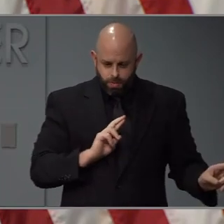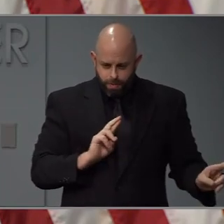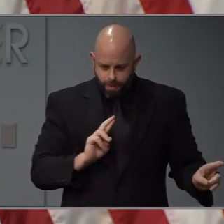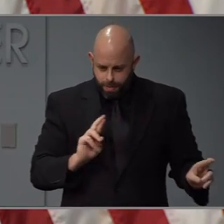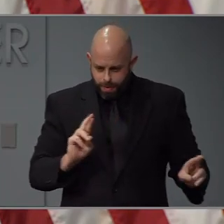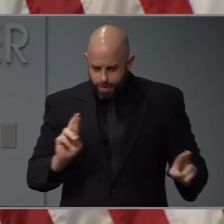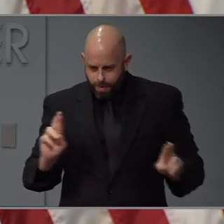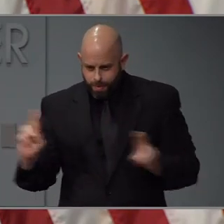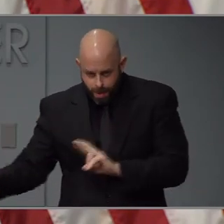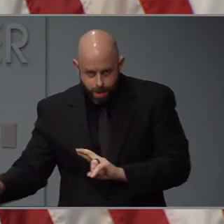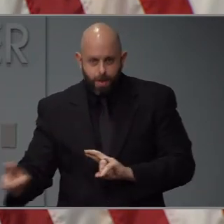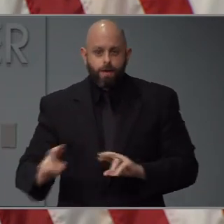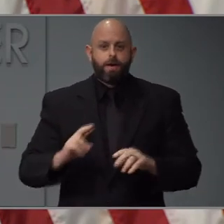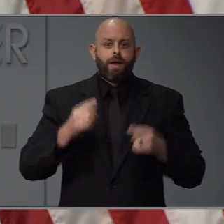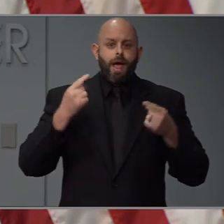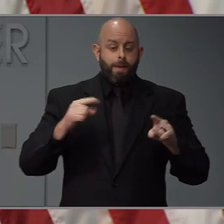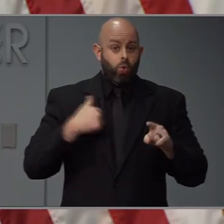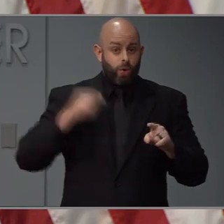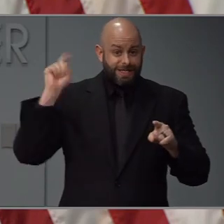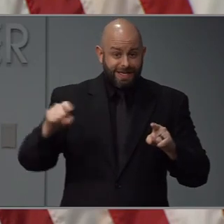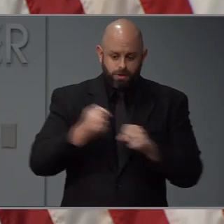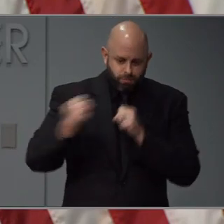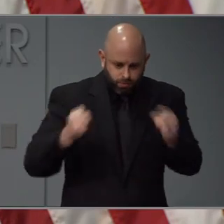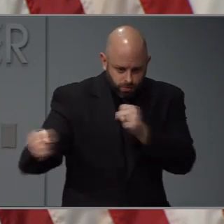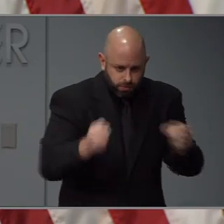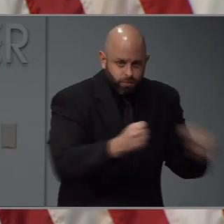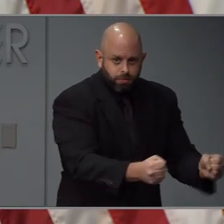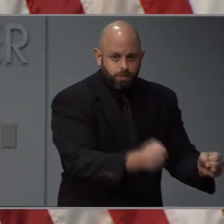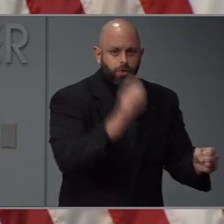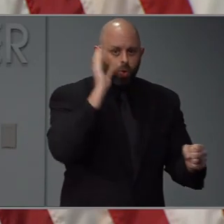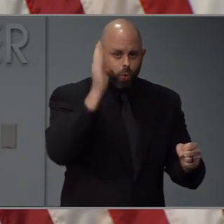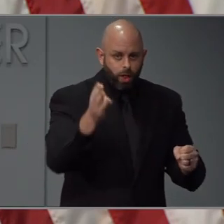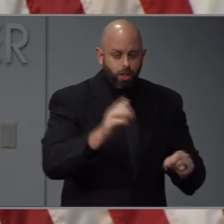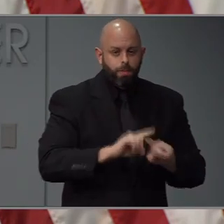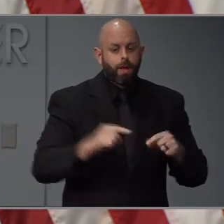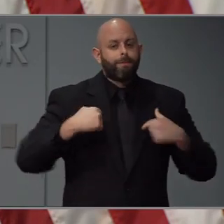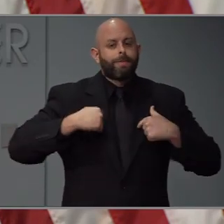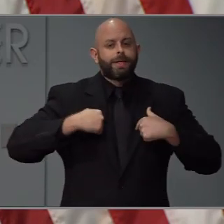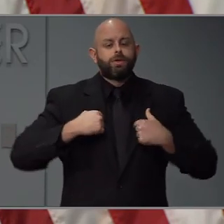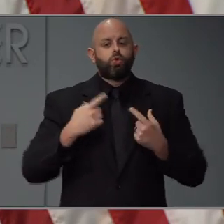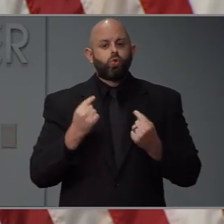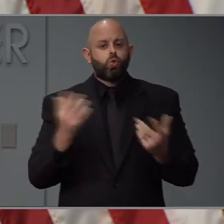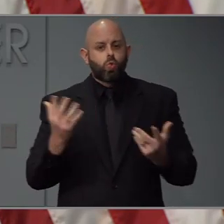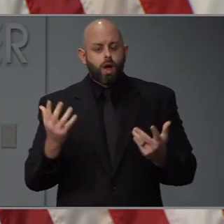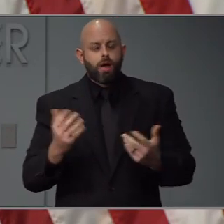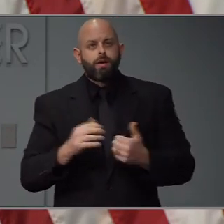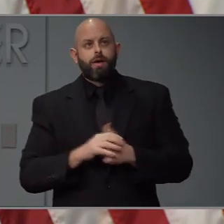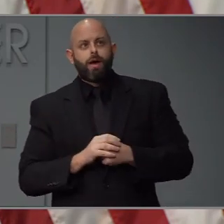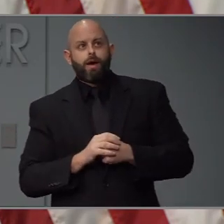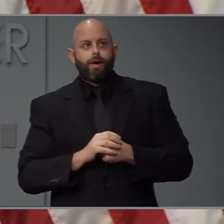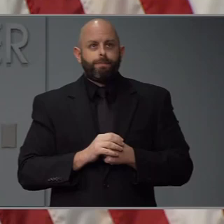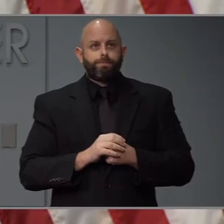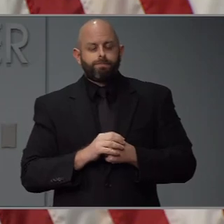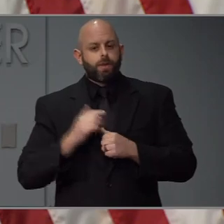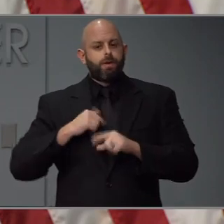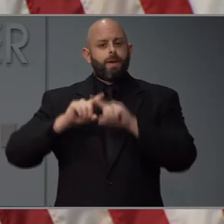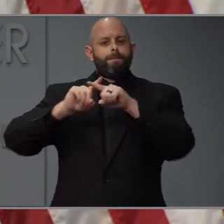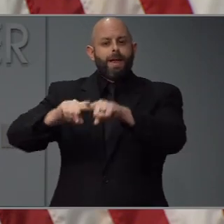when we need them. But really what I'm going to be doing is, depending on my technical partners,